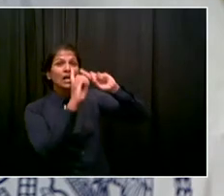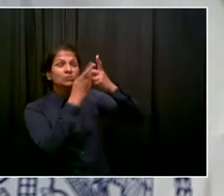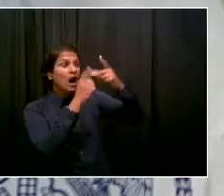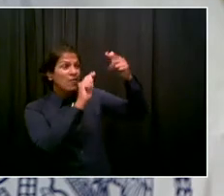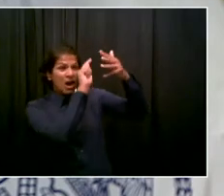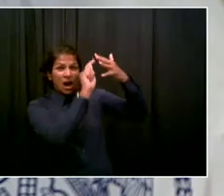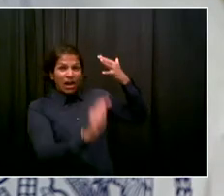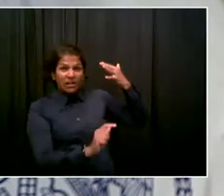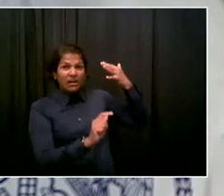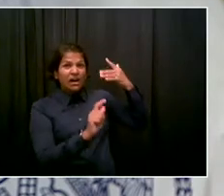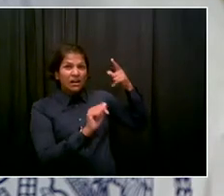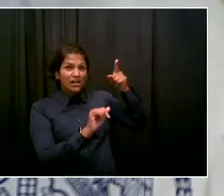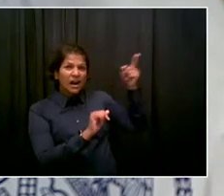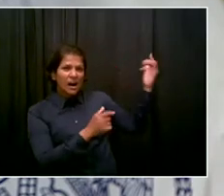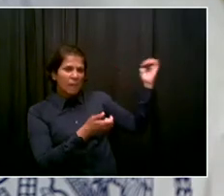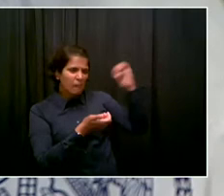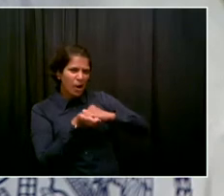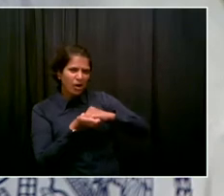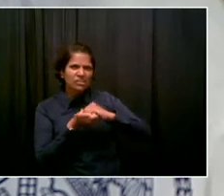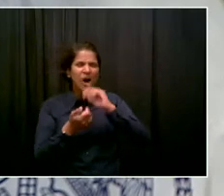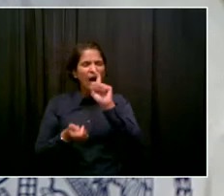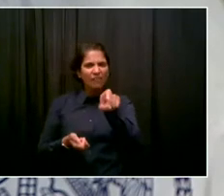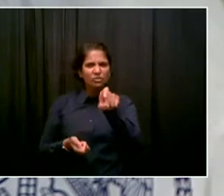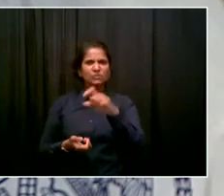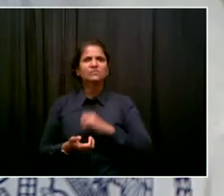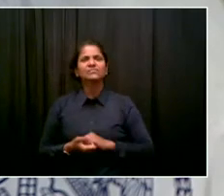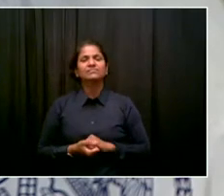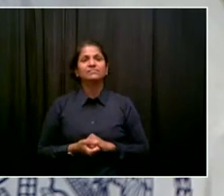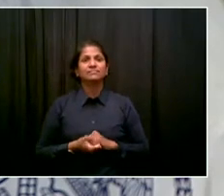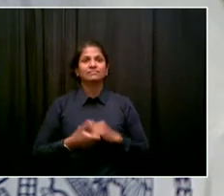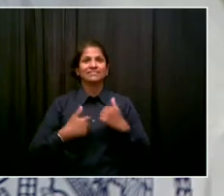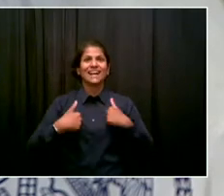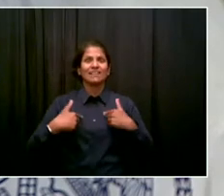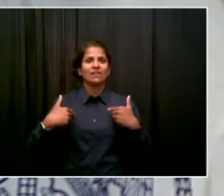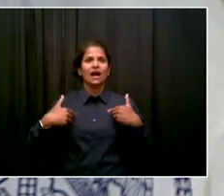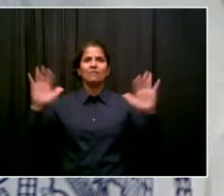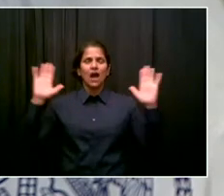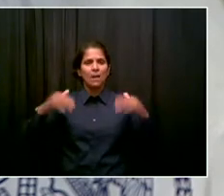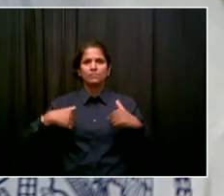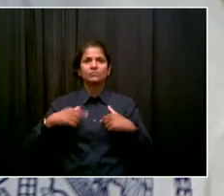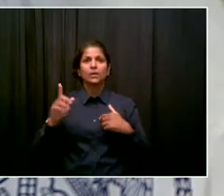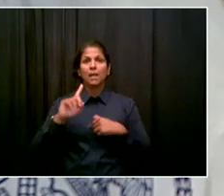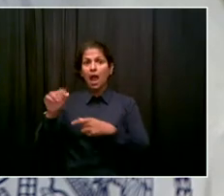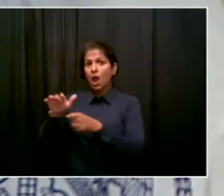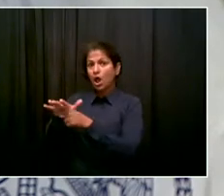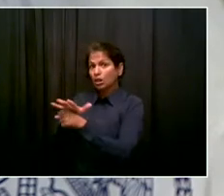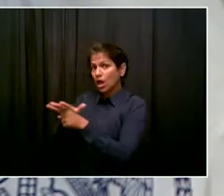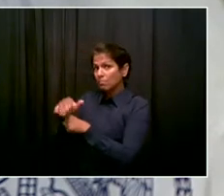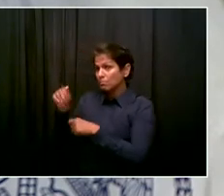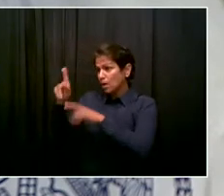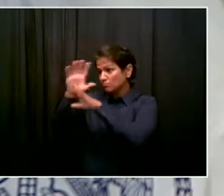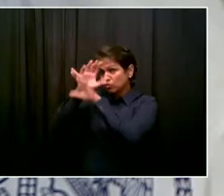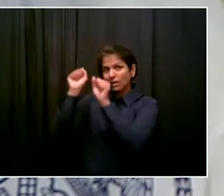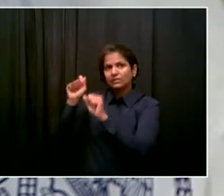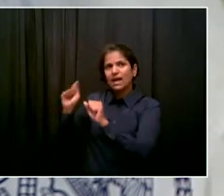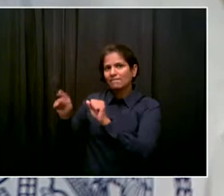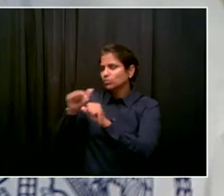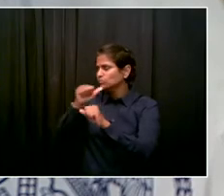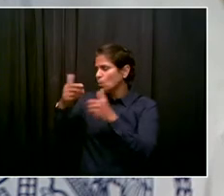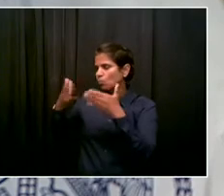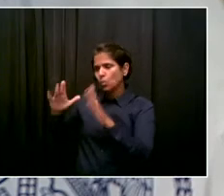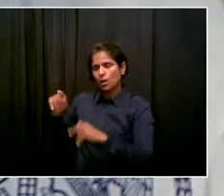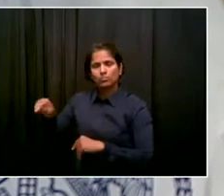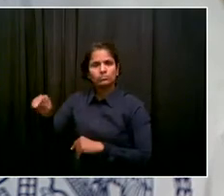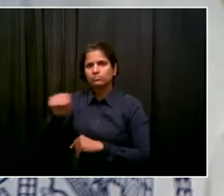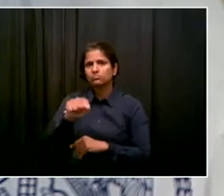So I'm not giving up. I know borough President Otto's not giving up. We'll be engaging both our U.S. senators. We've got to get this done.